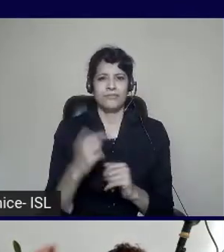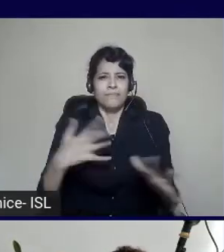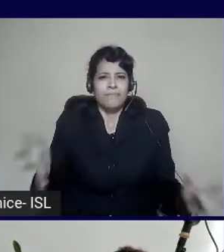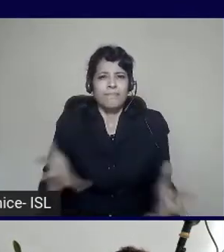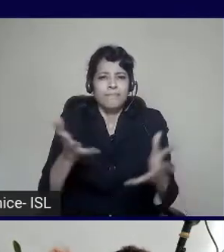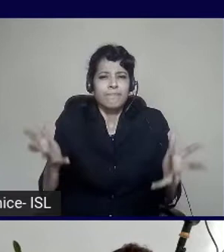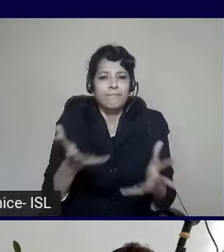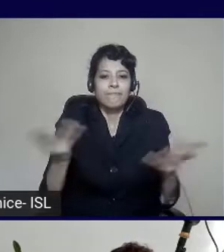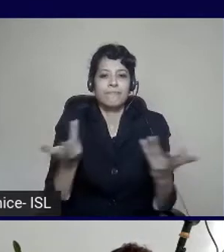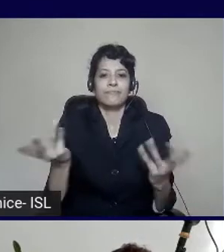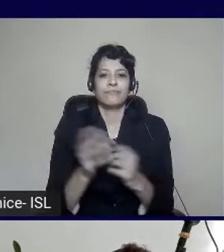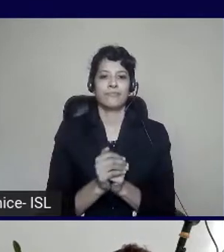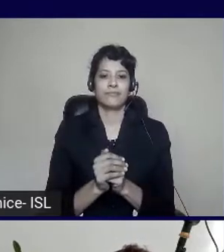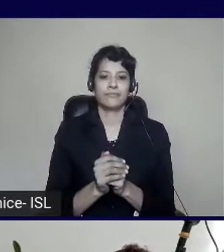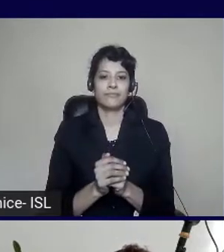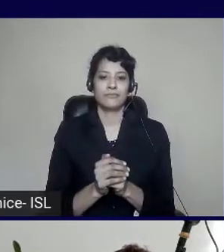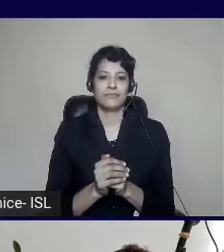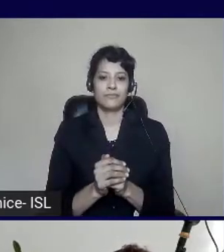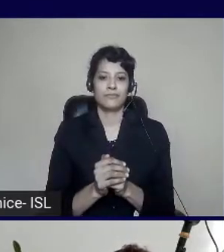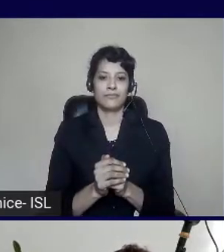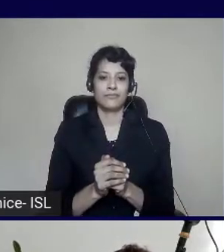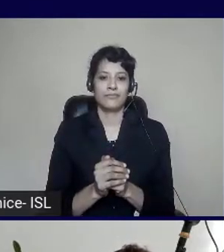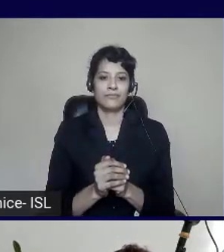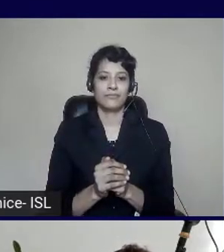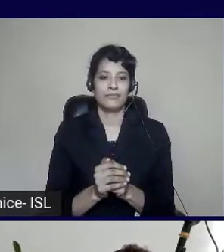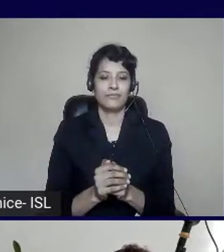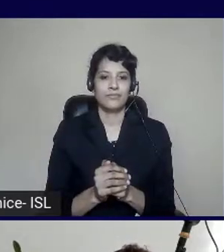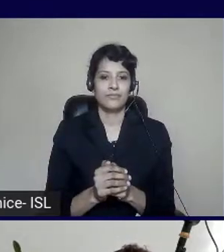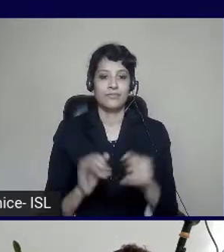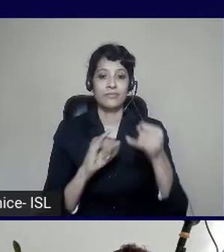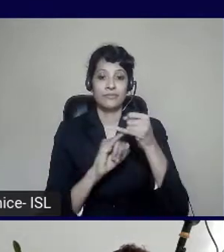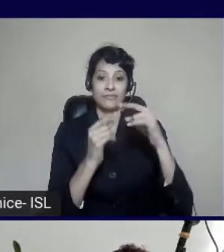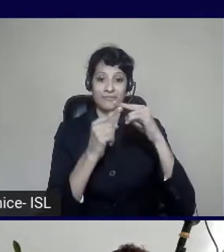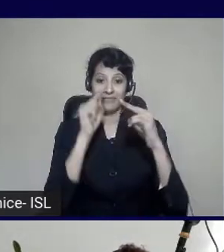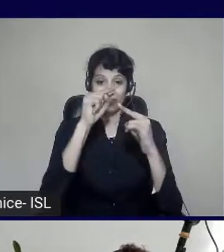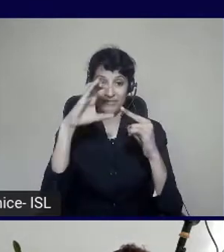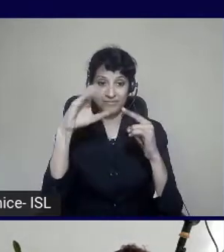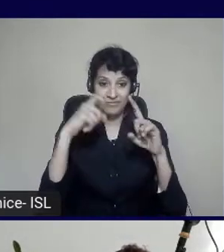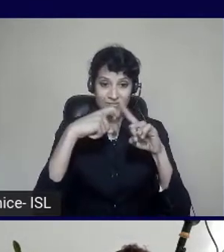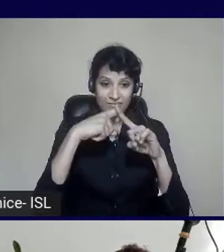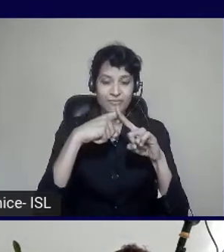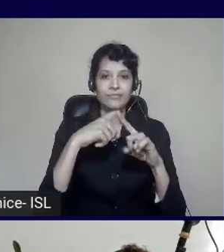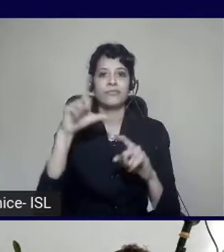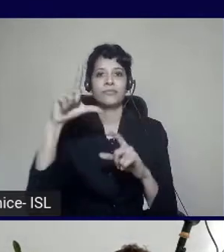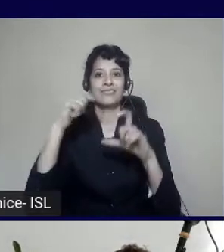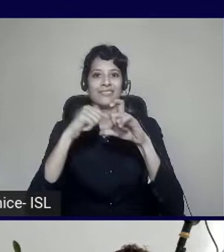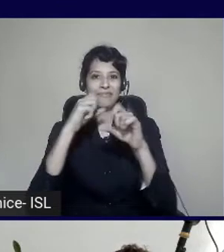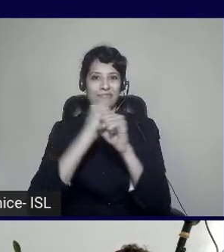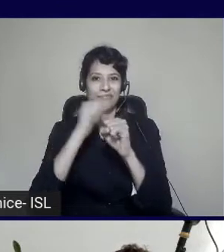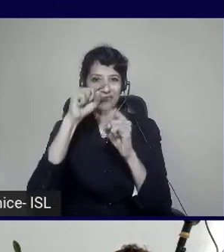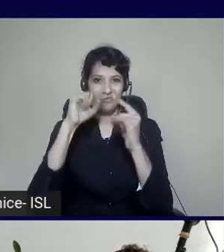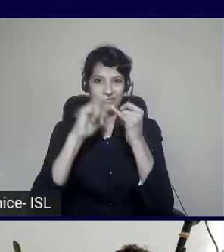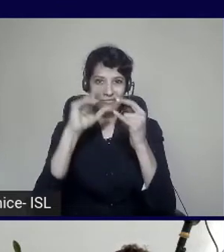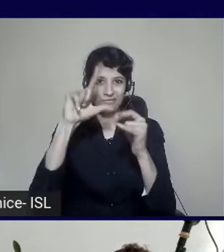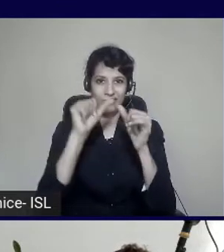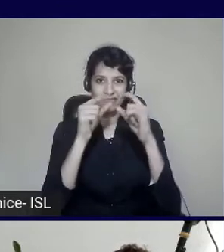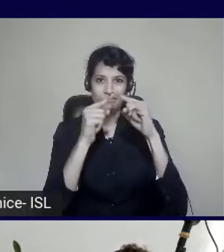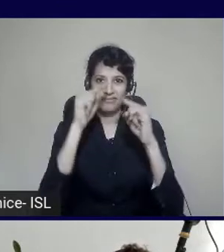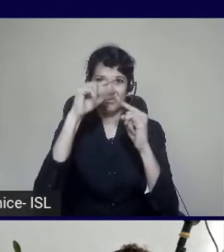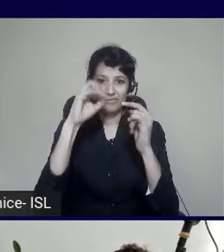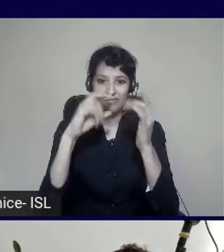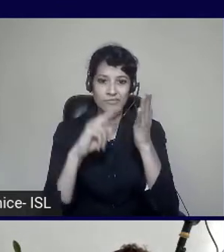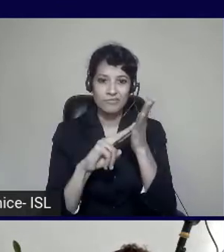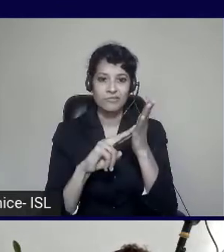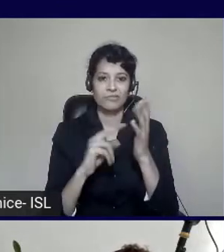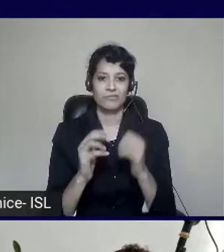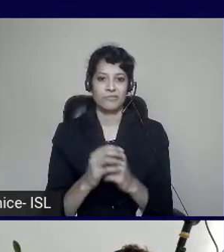stick, which is I'm going to hit you with compliance and legislation. And then carrot, which is, yes, a nice reward for you. And thank you